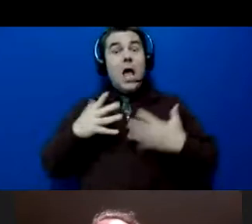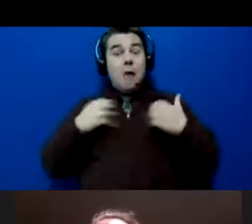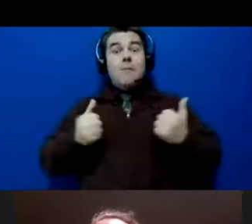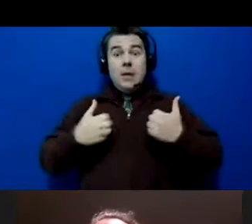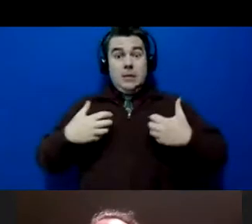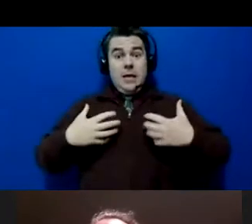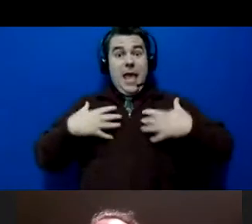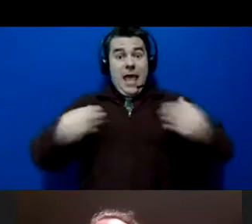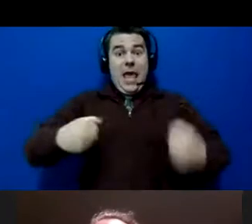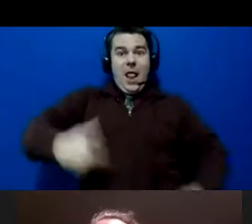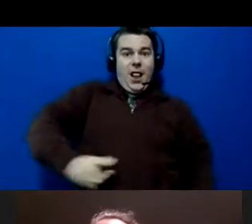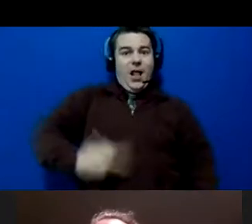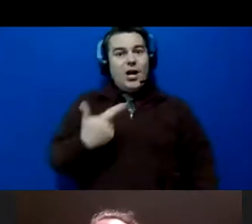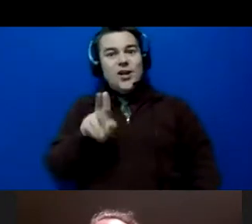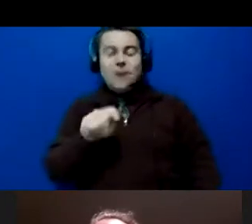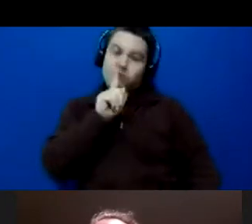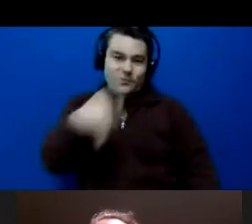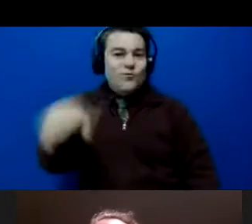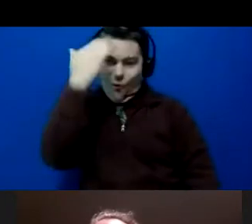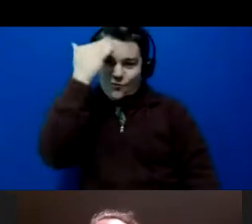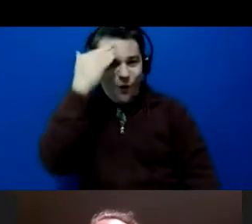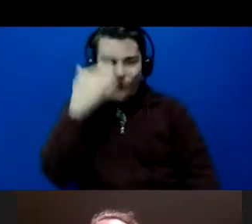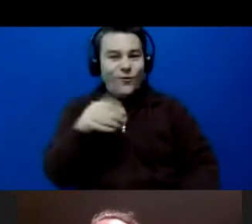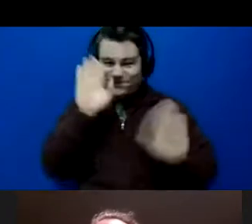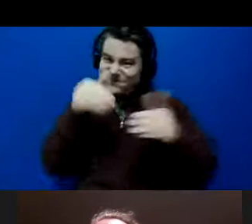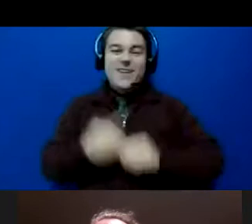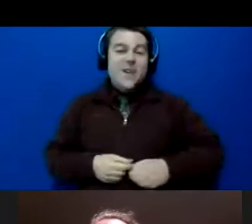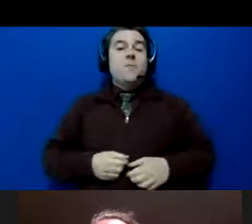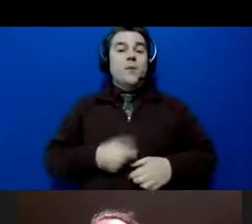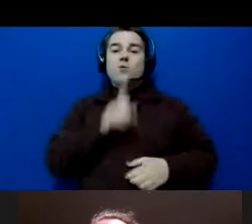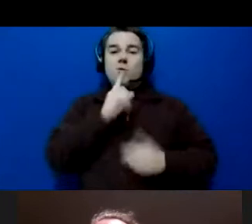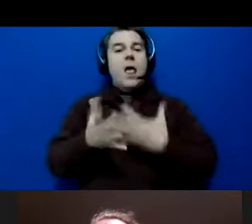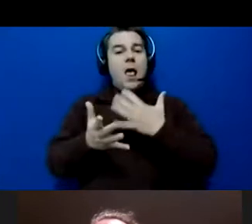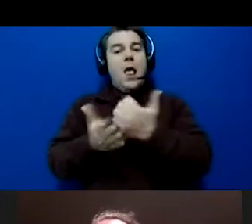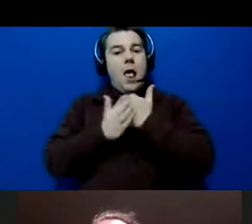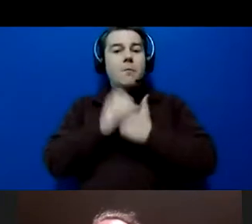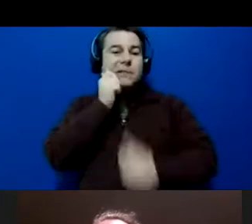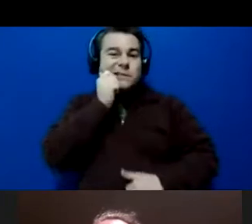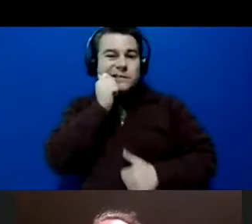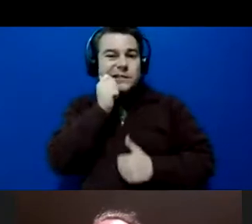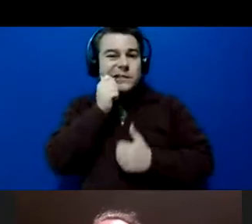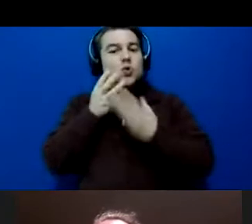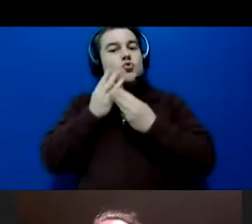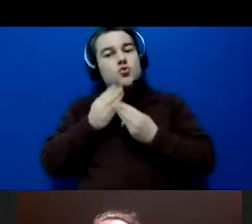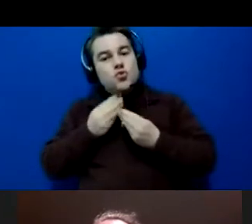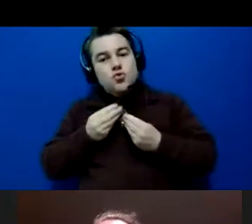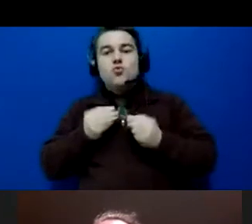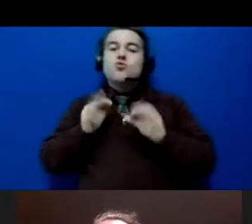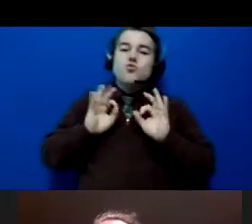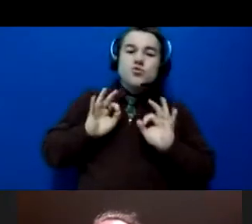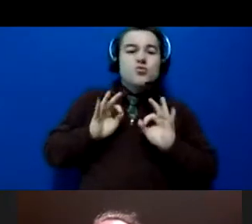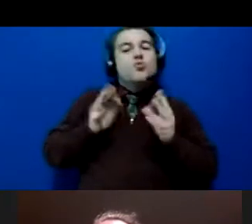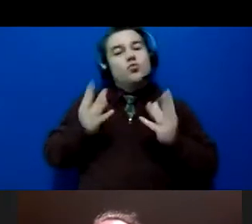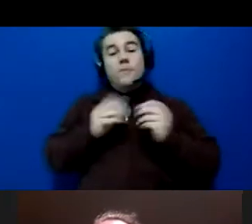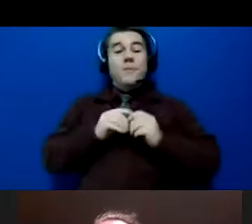guys know that that's what we're all about and it is very soothing to the skin. So amazing, amazing stuff. That was the